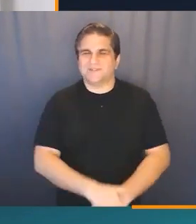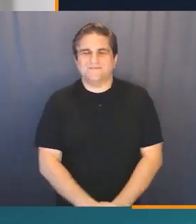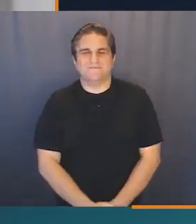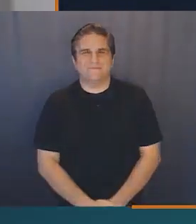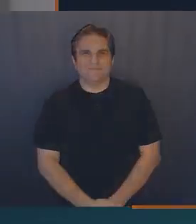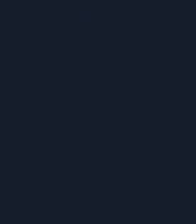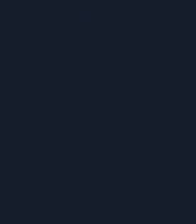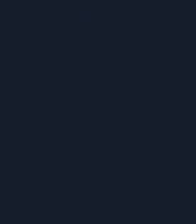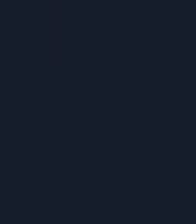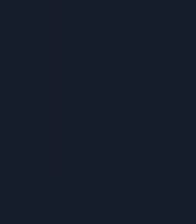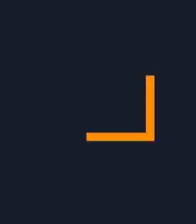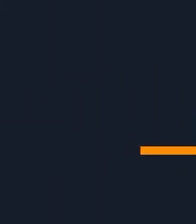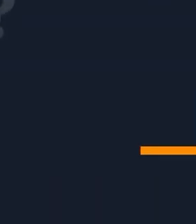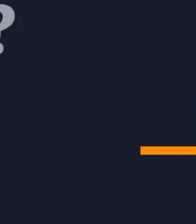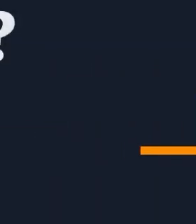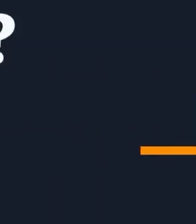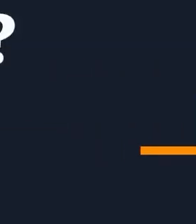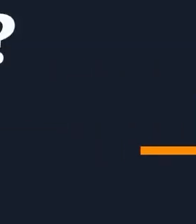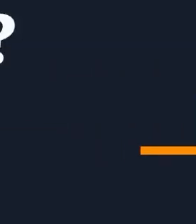that one covered.